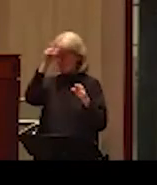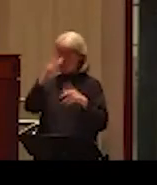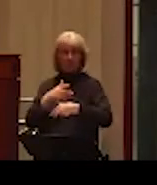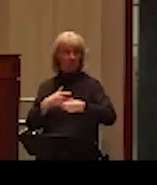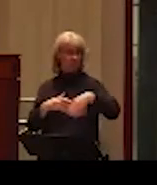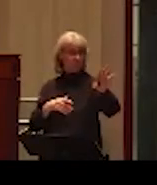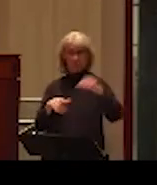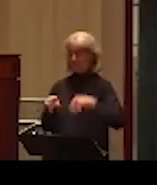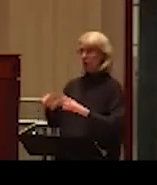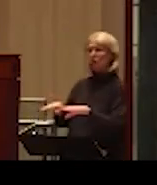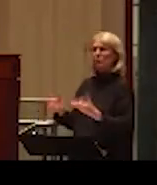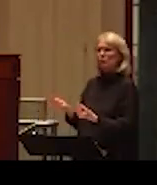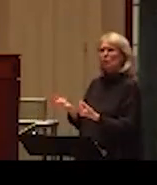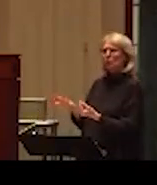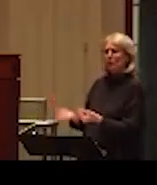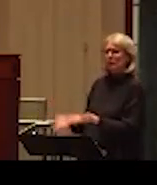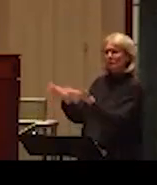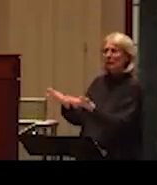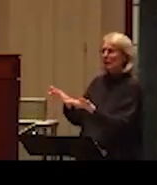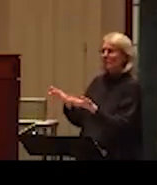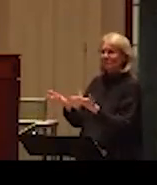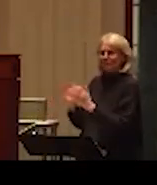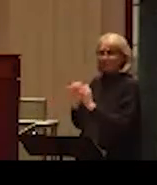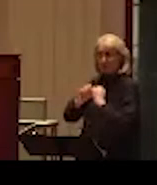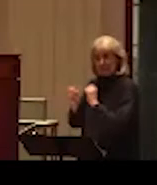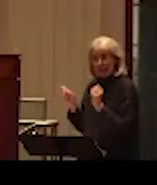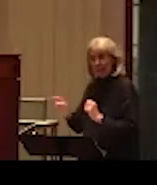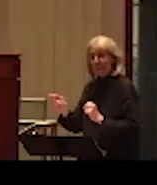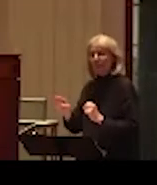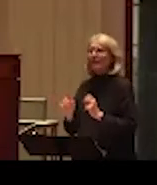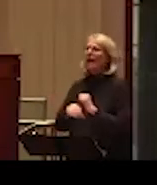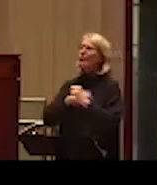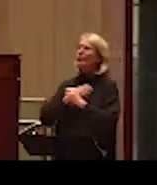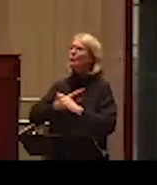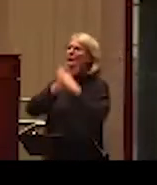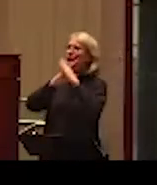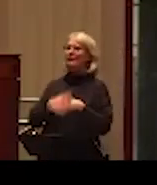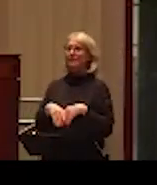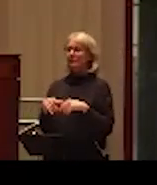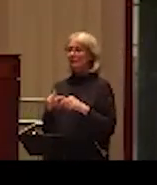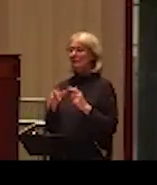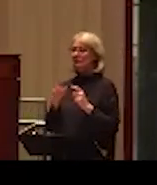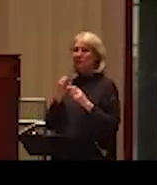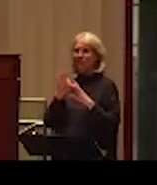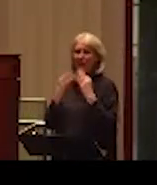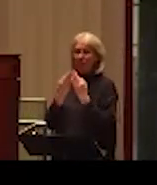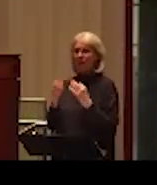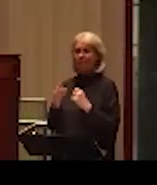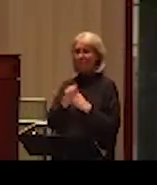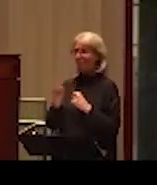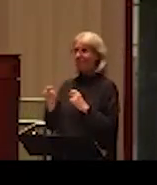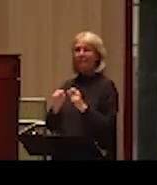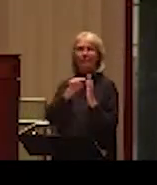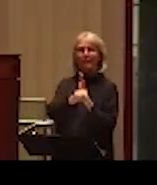family? And then, how to prevent domestic homicide? This is something I'm recently focusing on. And what